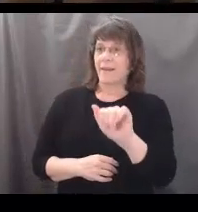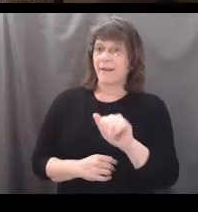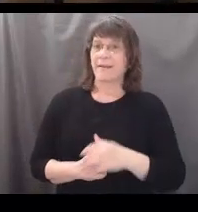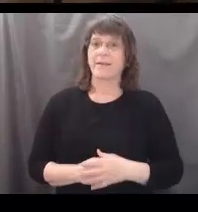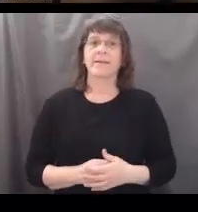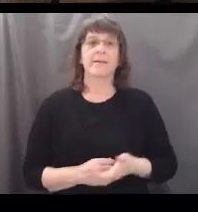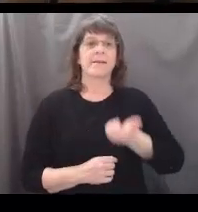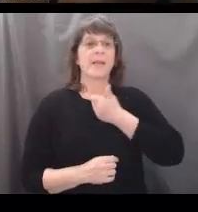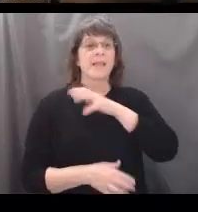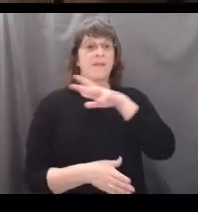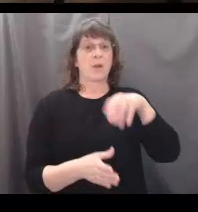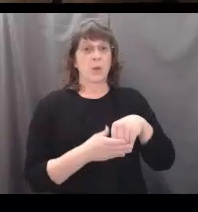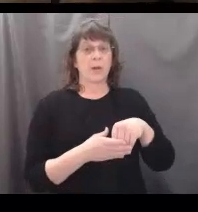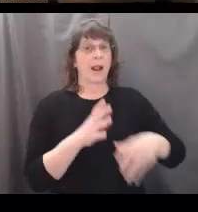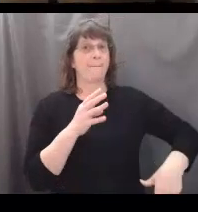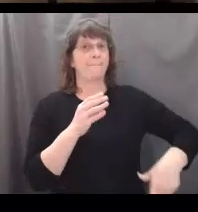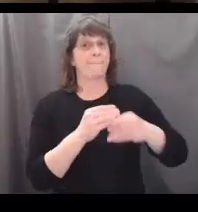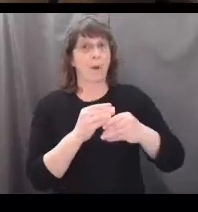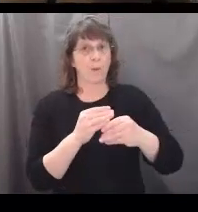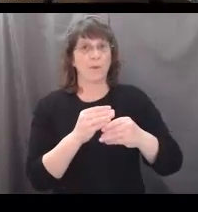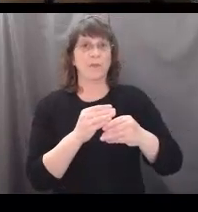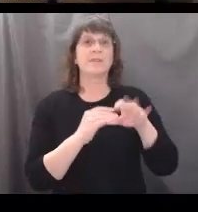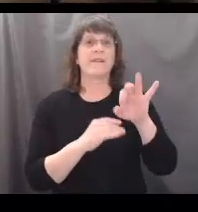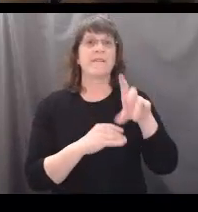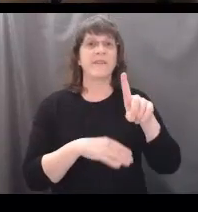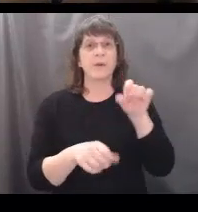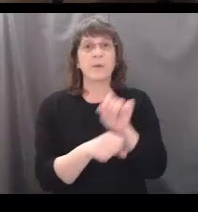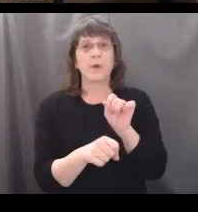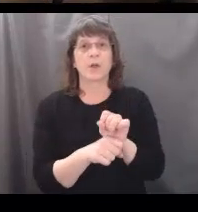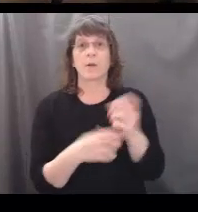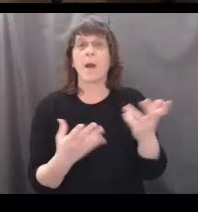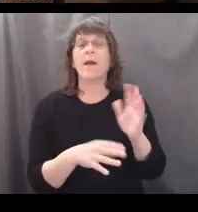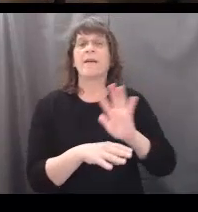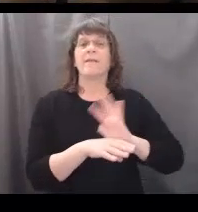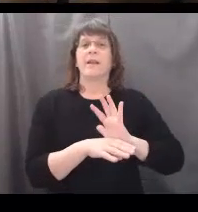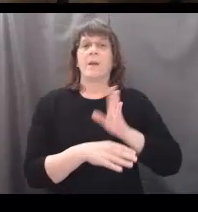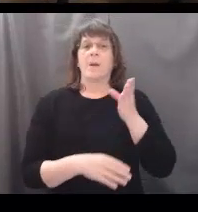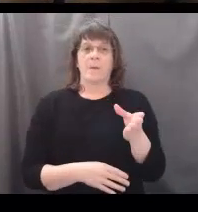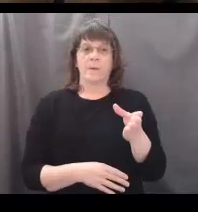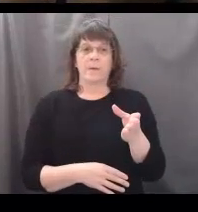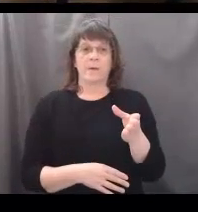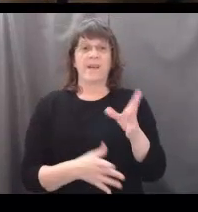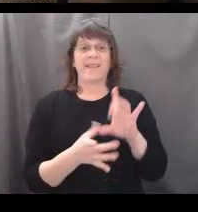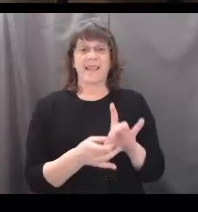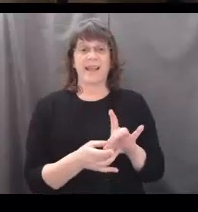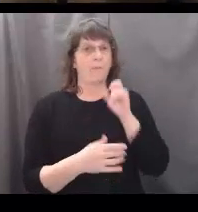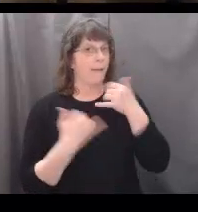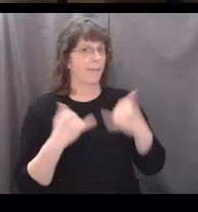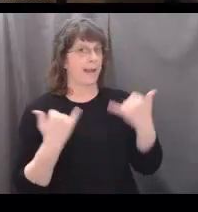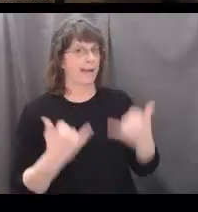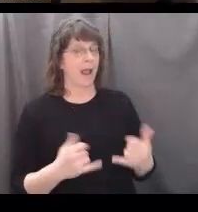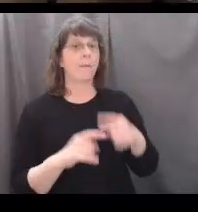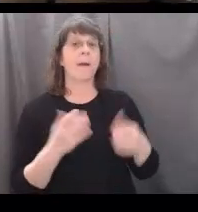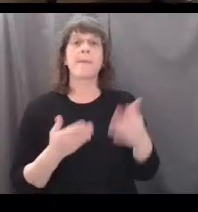I'm including a bonus field work, which is a video. Here's the link. I'm not going to play it now,